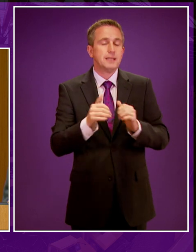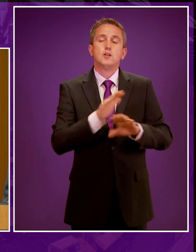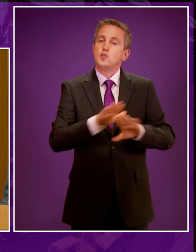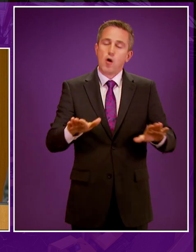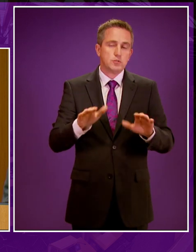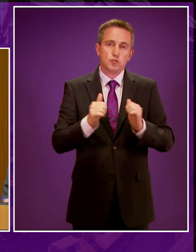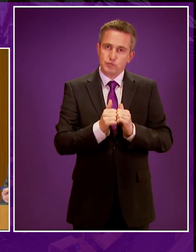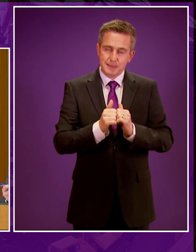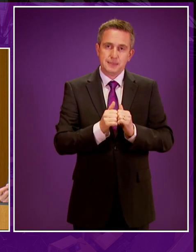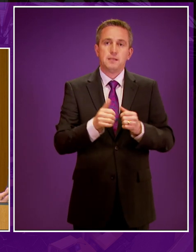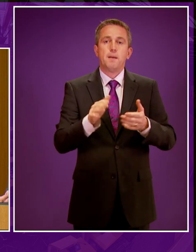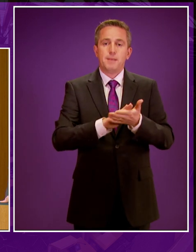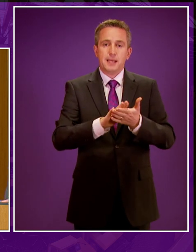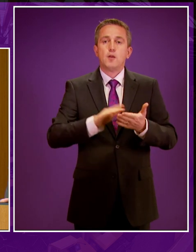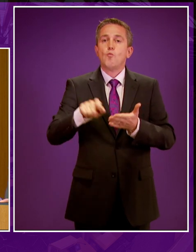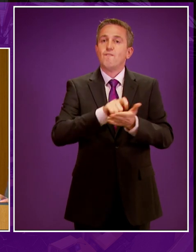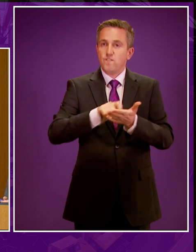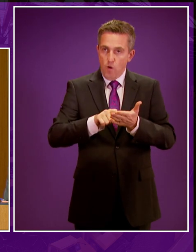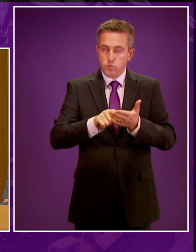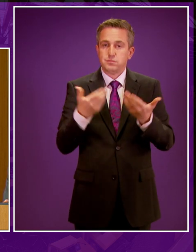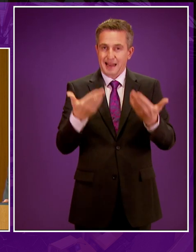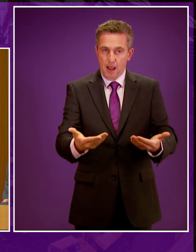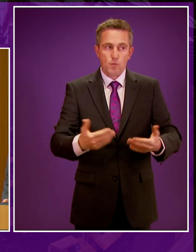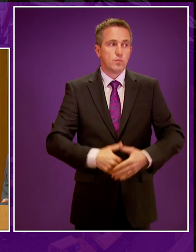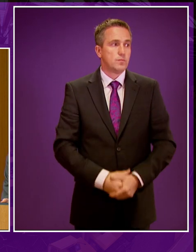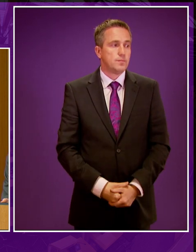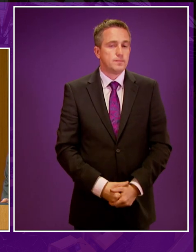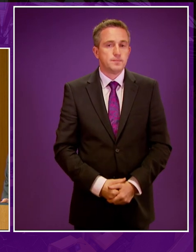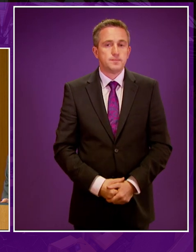We are not agreed. We will move to our vote and members be cast as votes now.